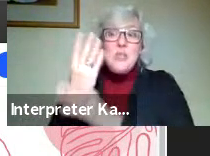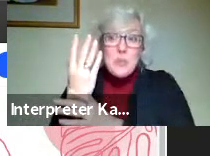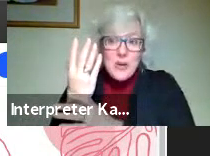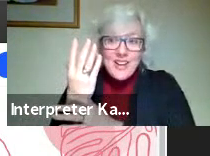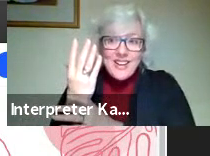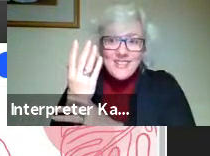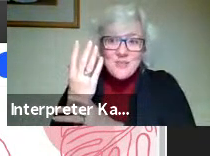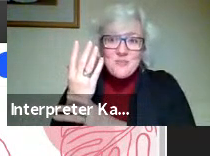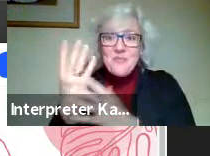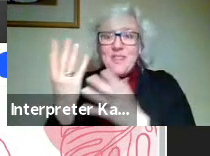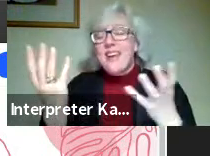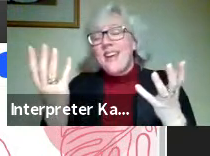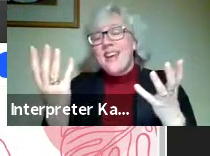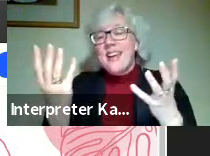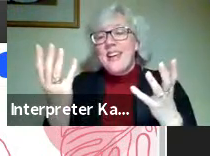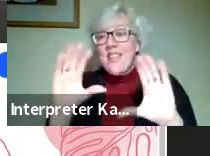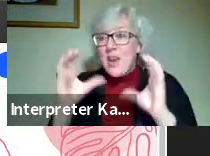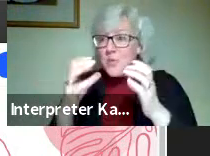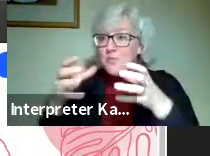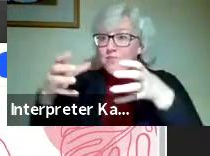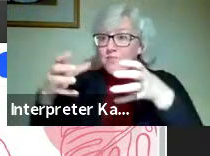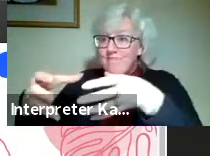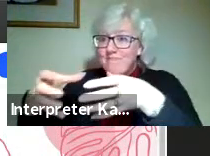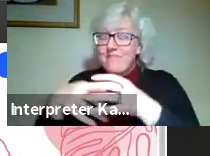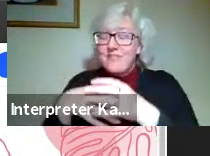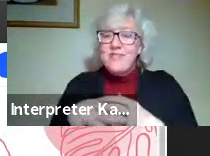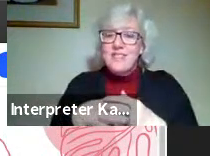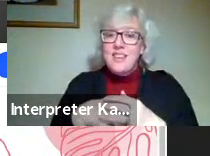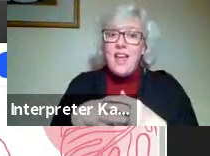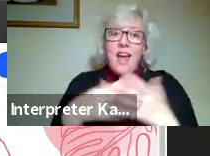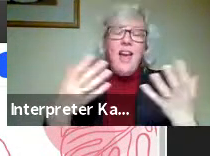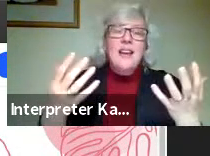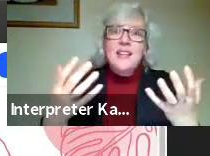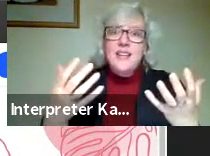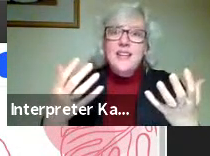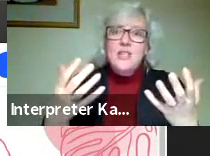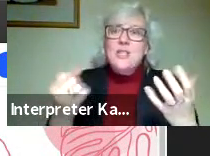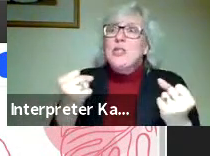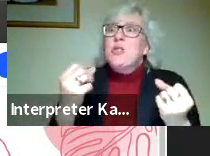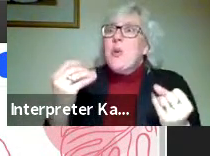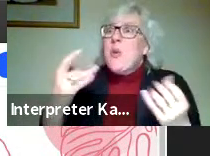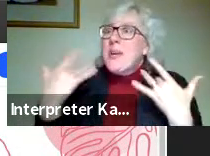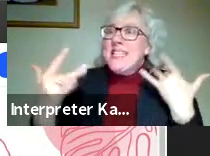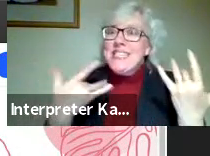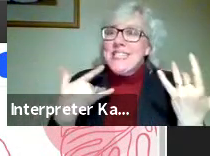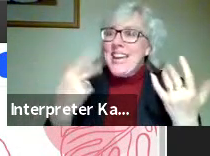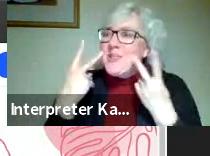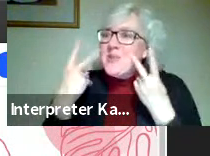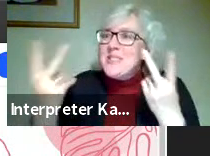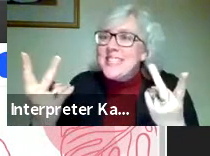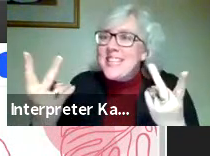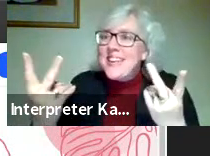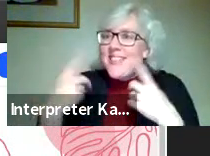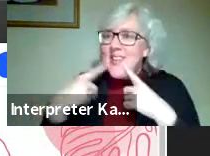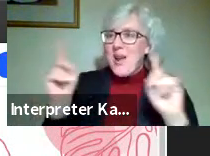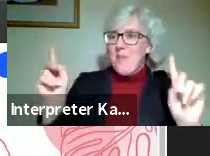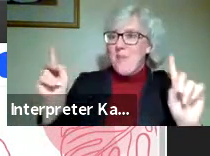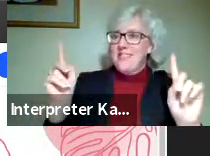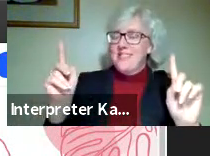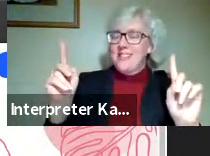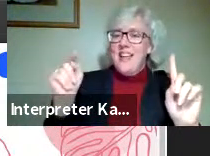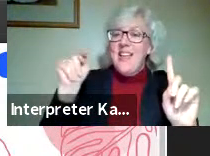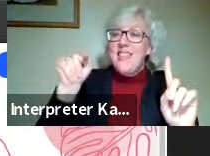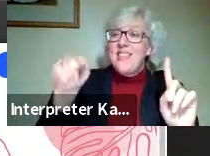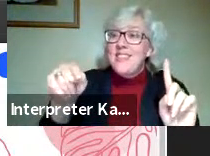group. And it's so exciting to see what they accomplish. This is